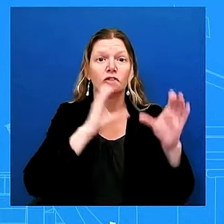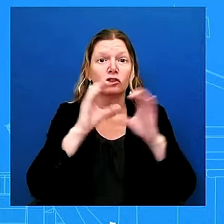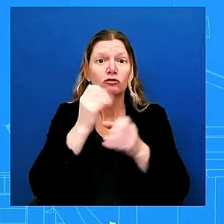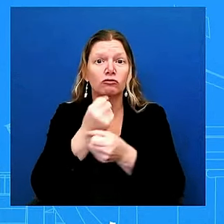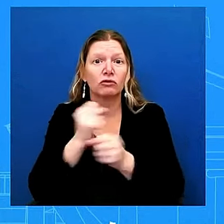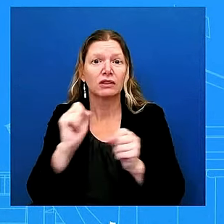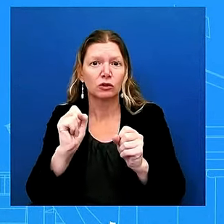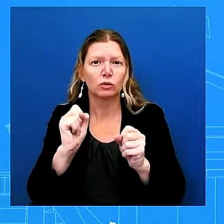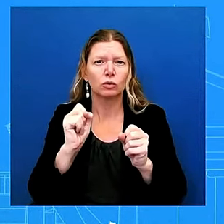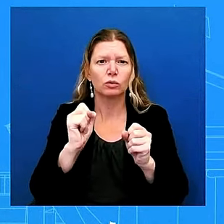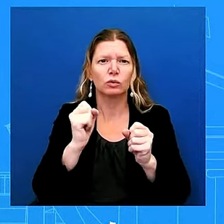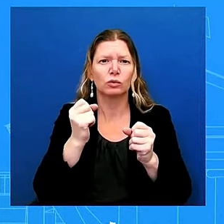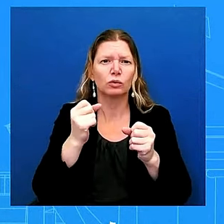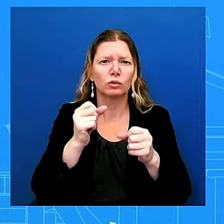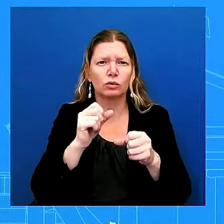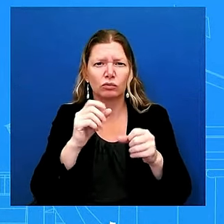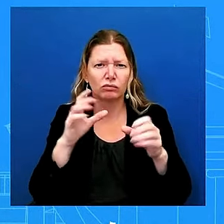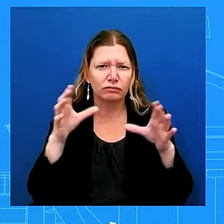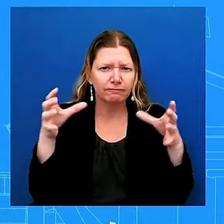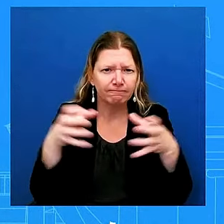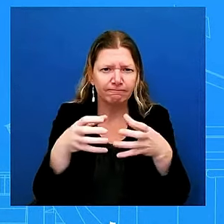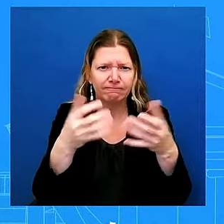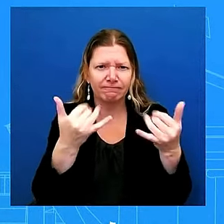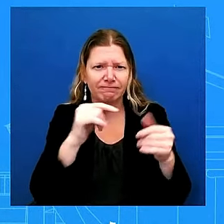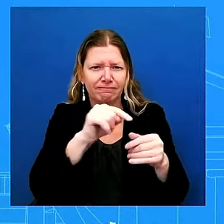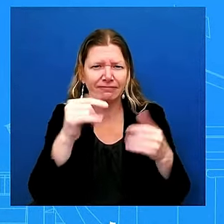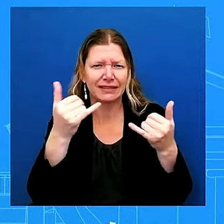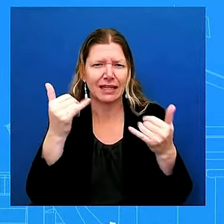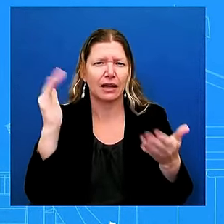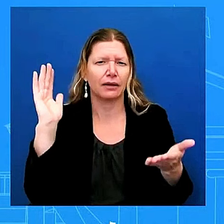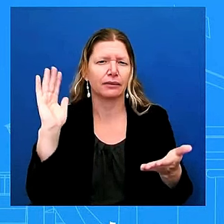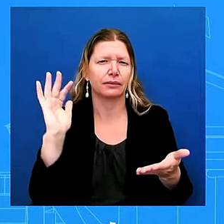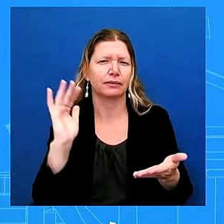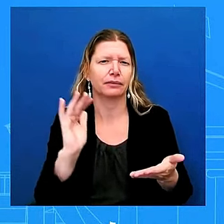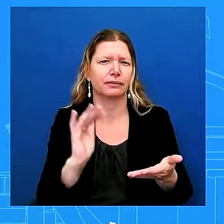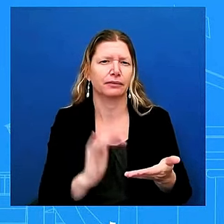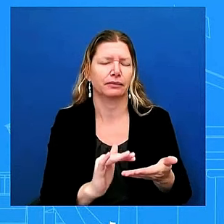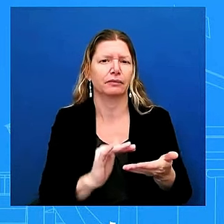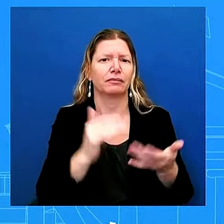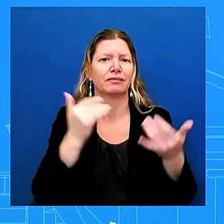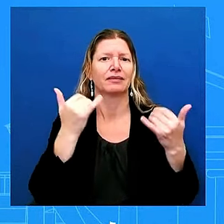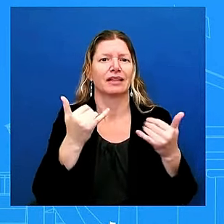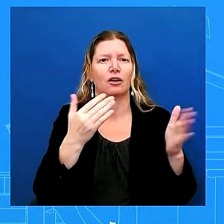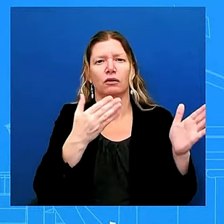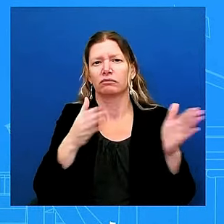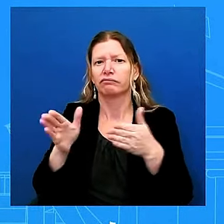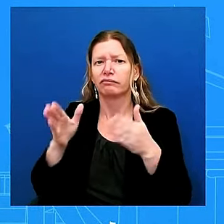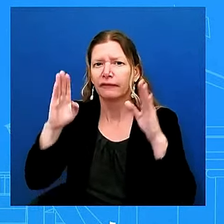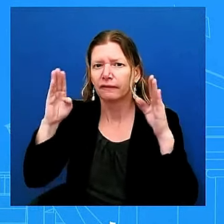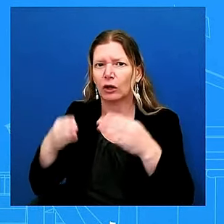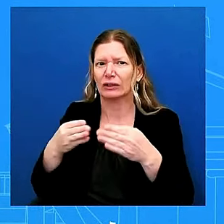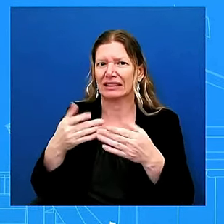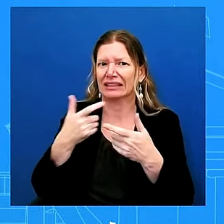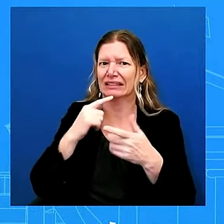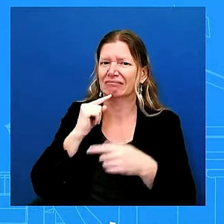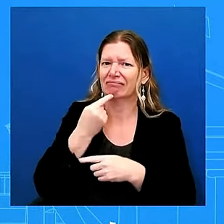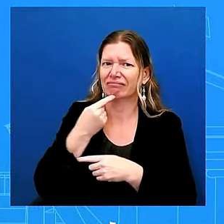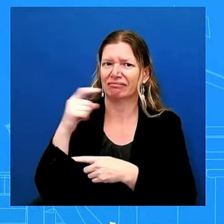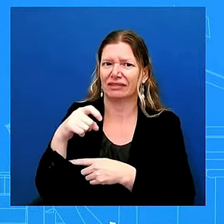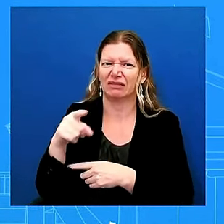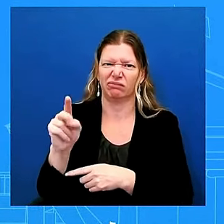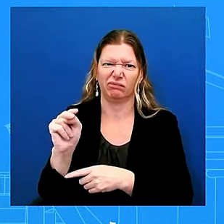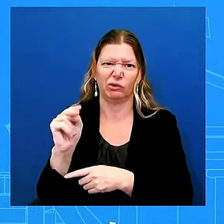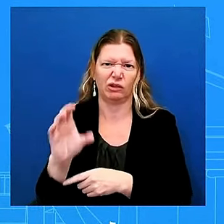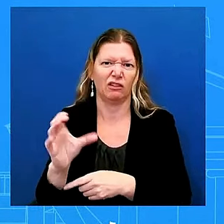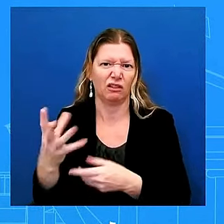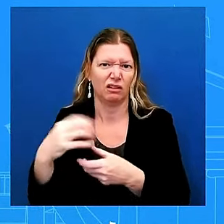including north carolina where our federal teams continue to support state and local teams with rescue rescues where the devastation is most acute